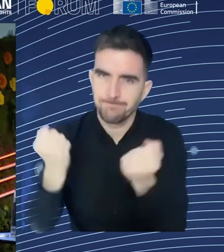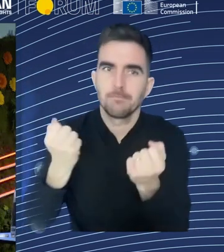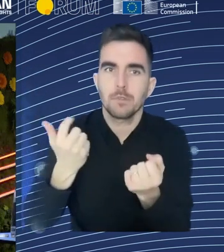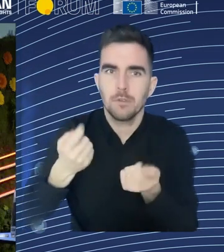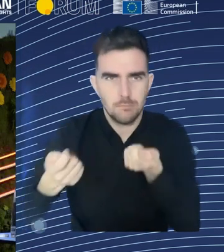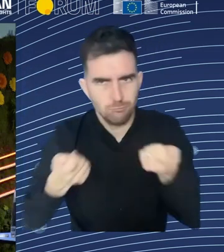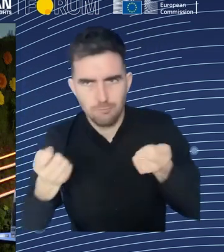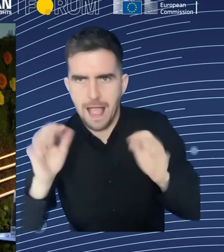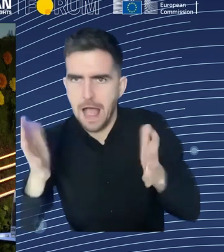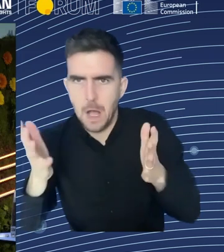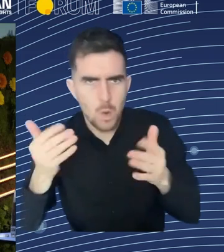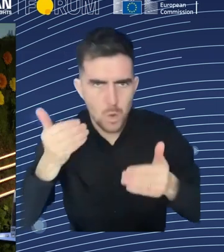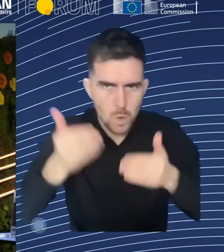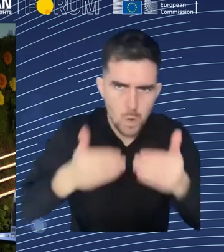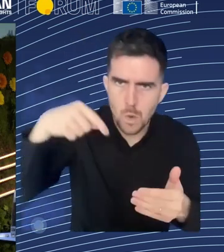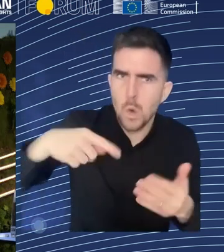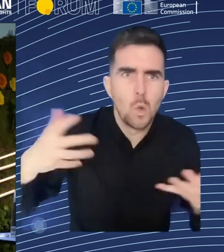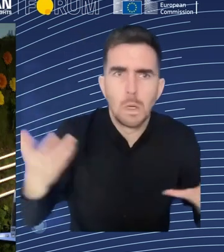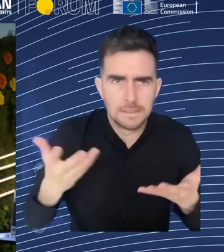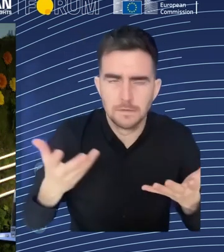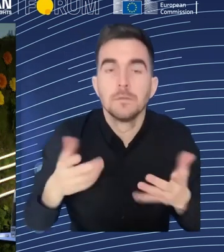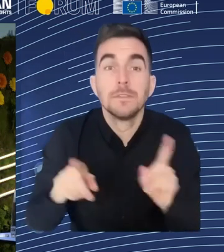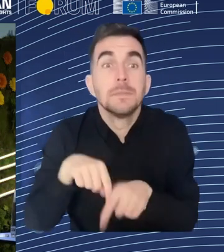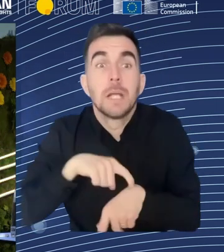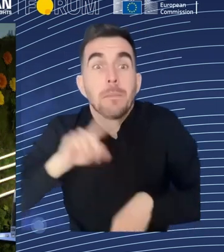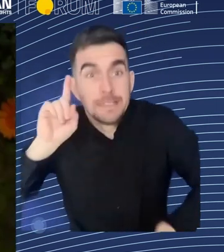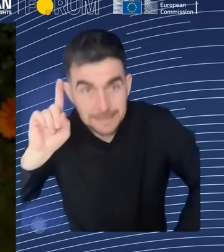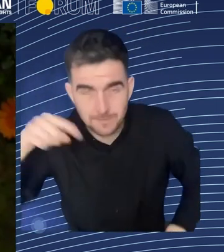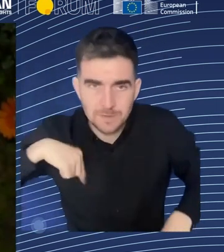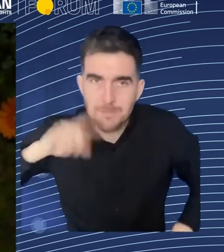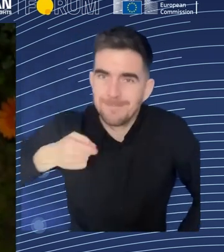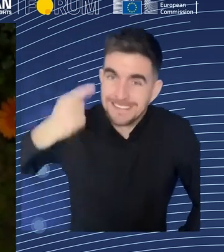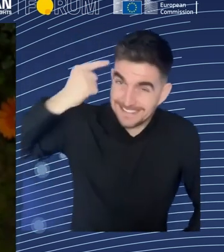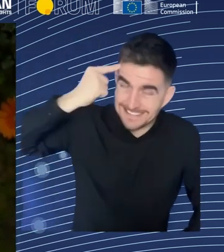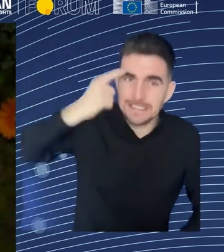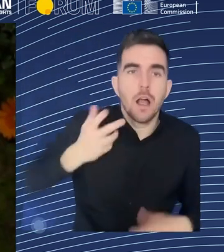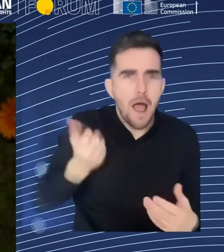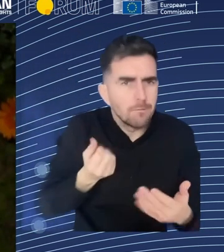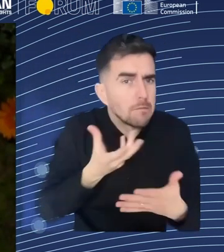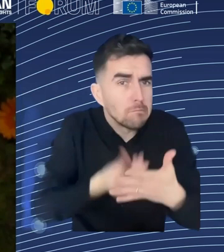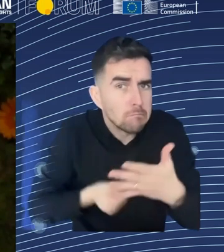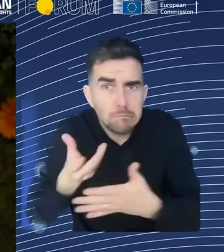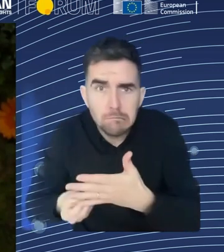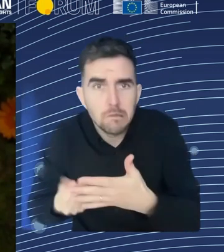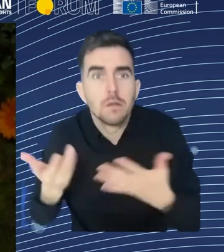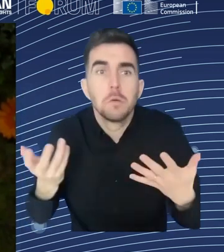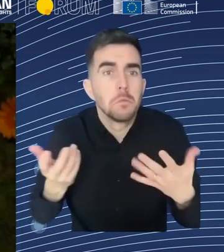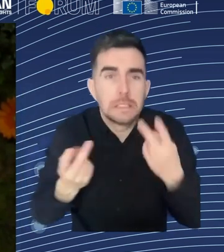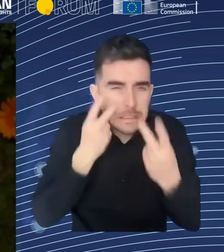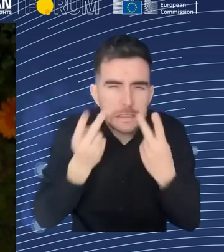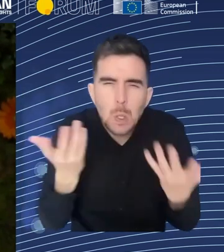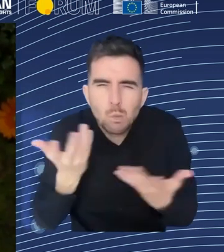privacy harms and the exacerbation of information asymmetries in the workplace that are a dive result of deploying algorithmic management techniques.